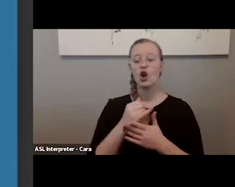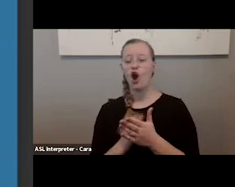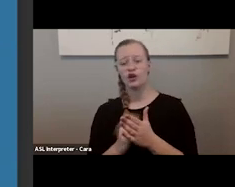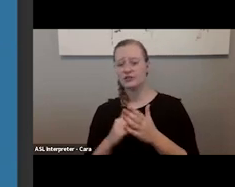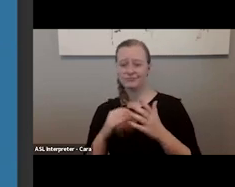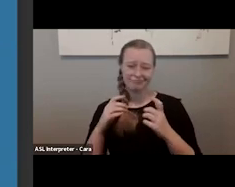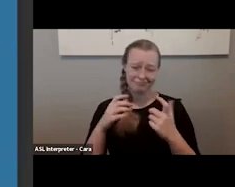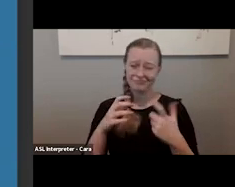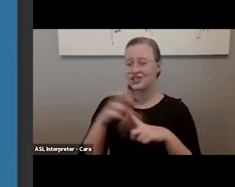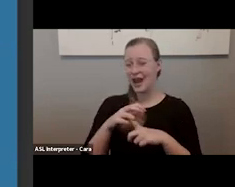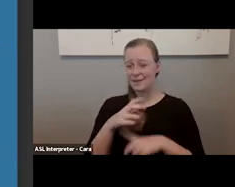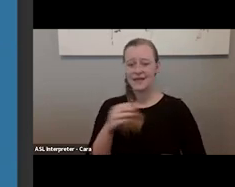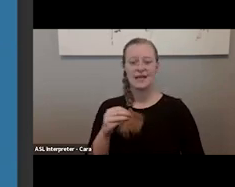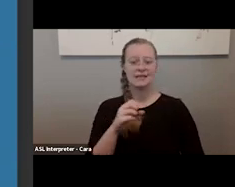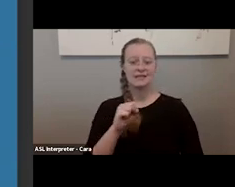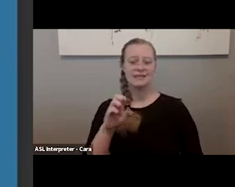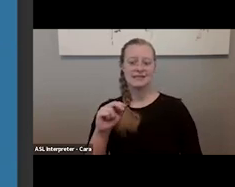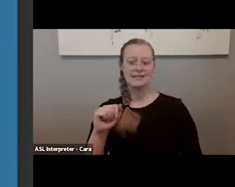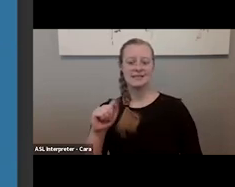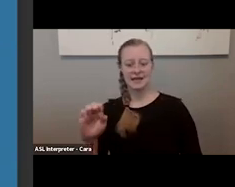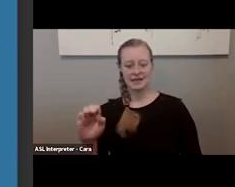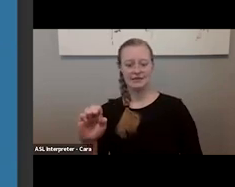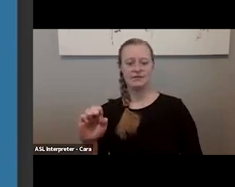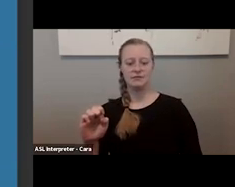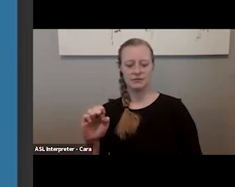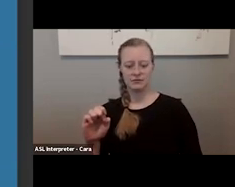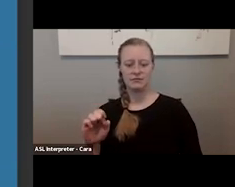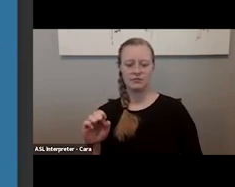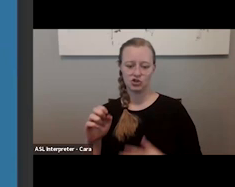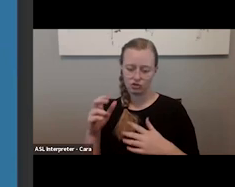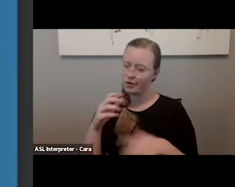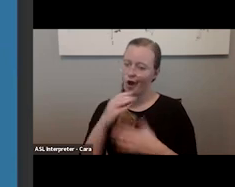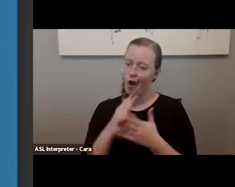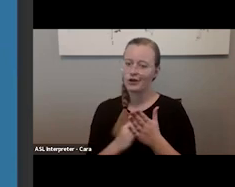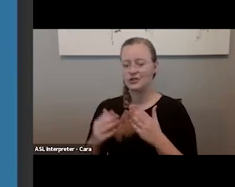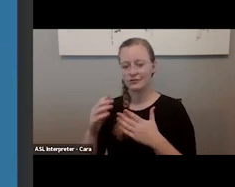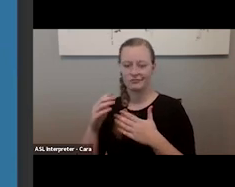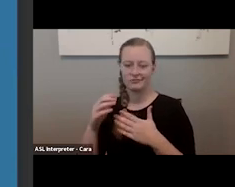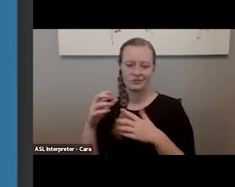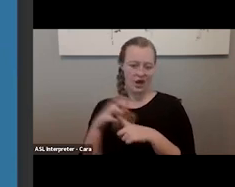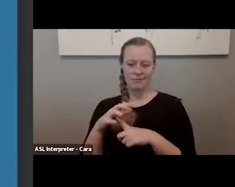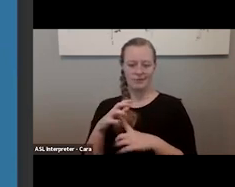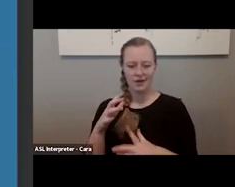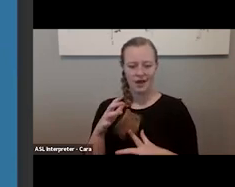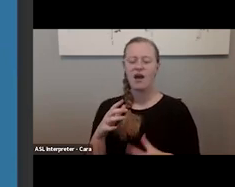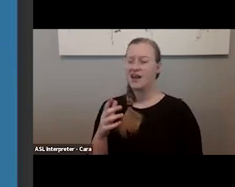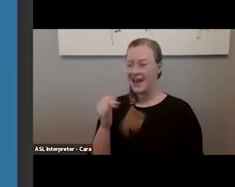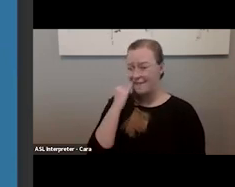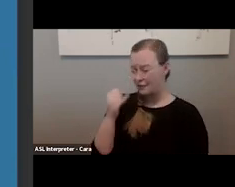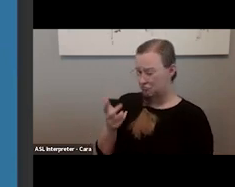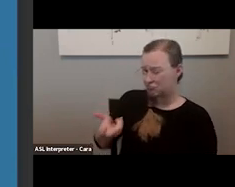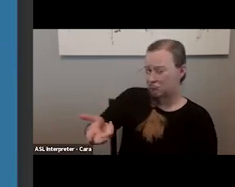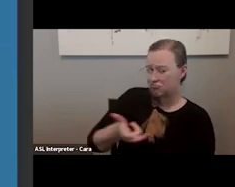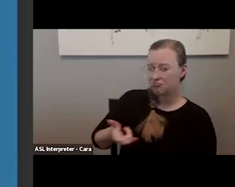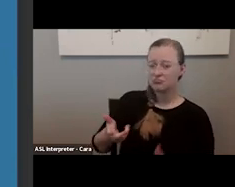and our Senate congressional leaders, who are arts champions, to ask if they will also ask for an amount higher than what